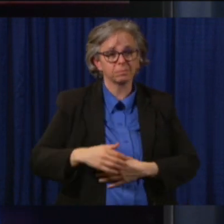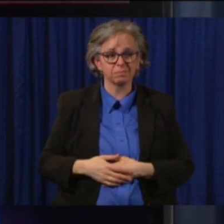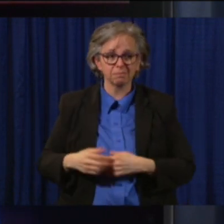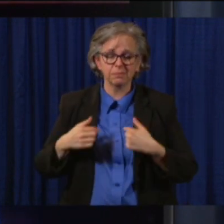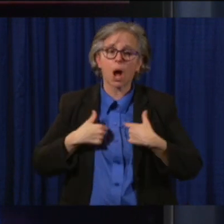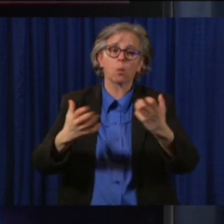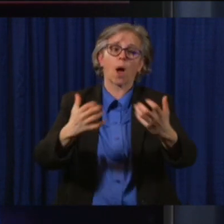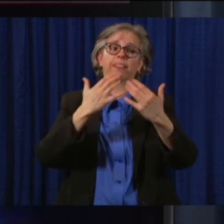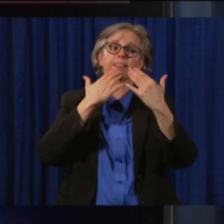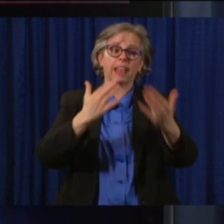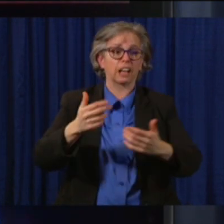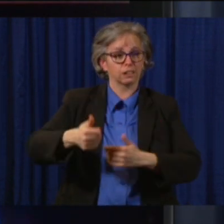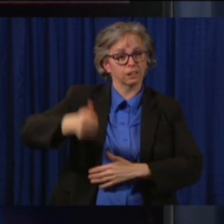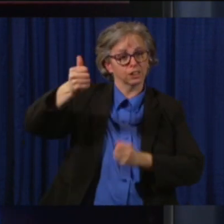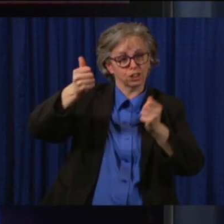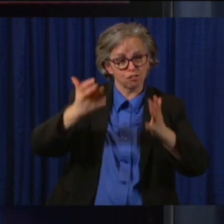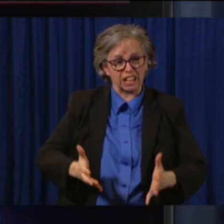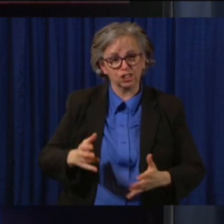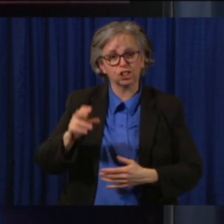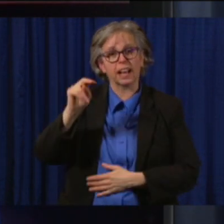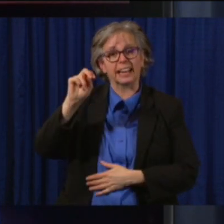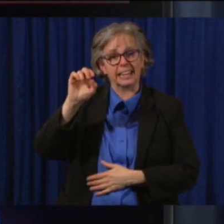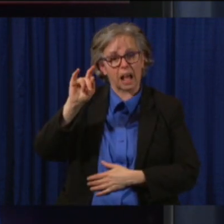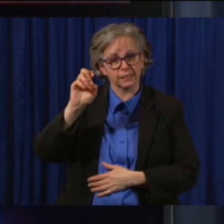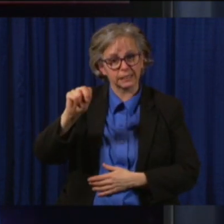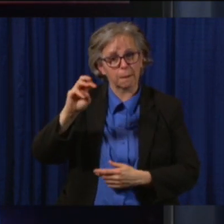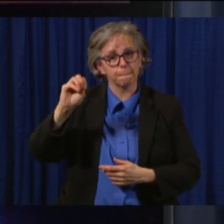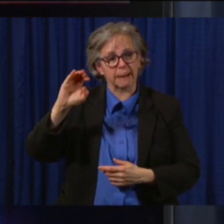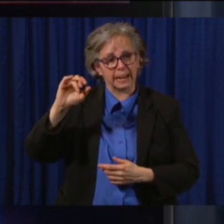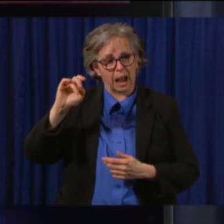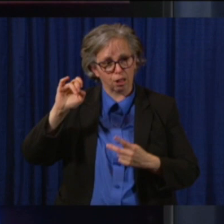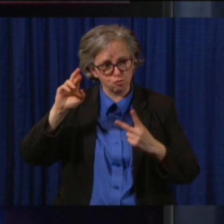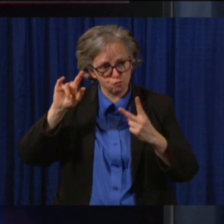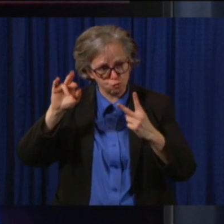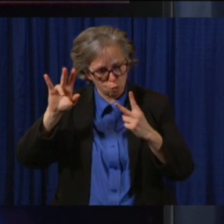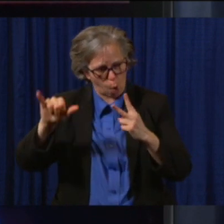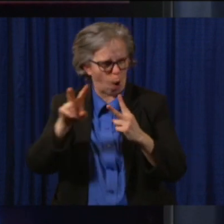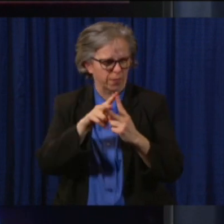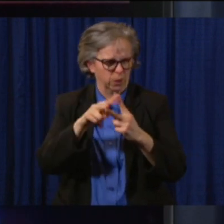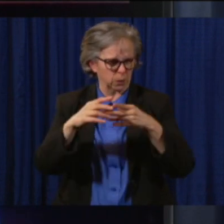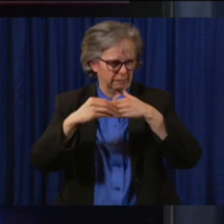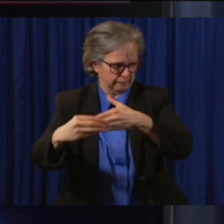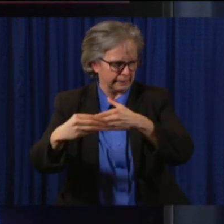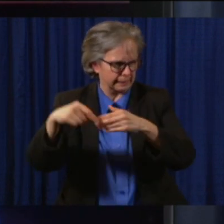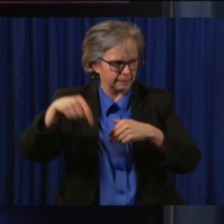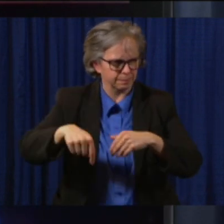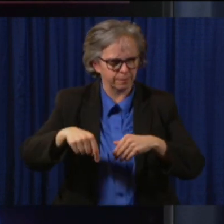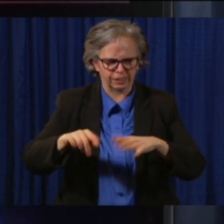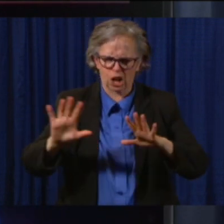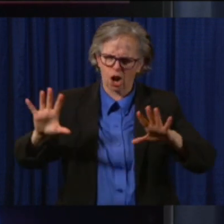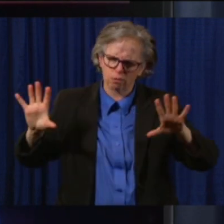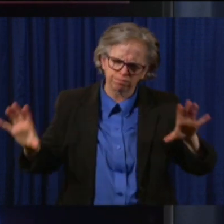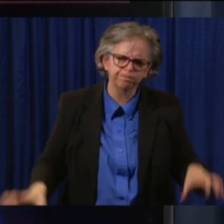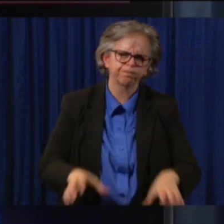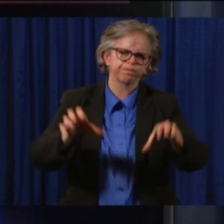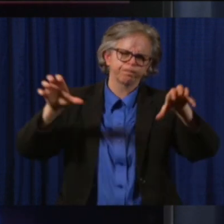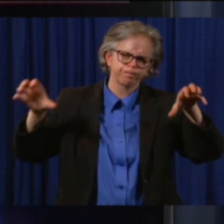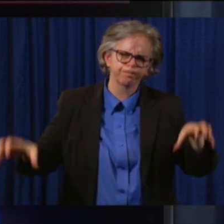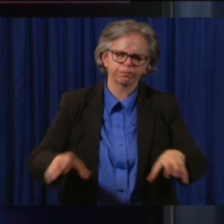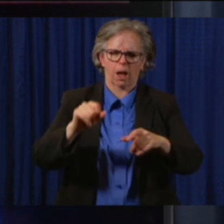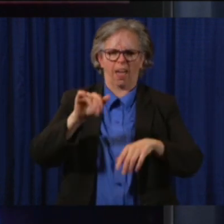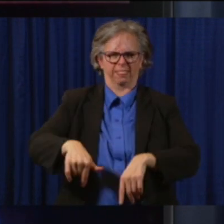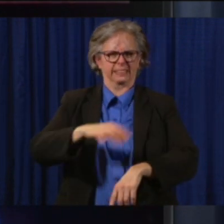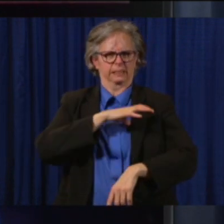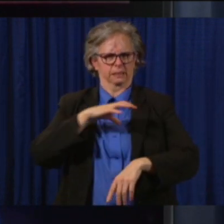Community Relations Chair Ronald Todd for their leadership on the commission. I want to